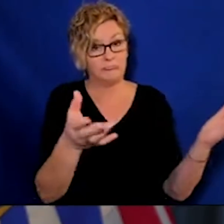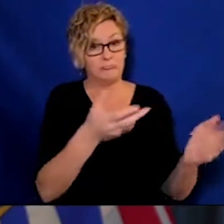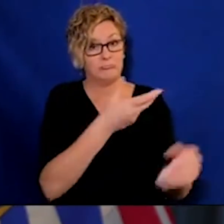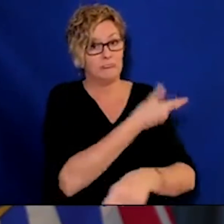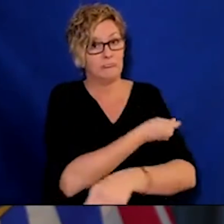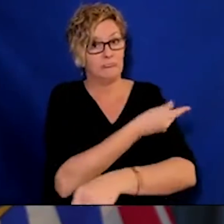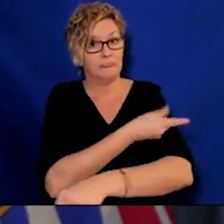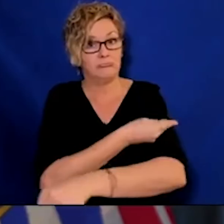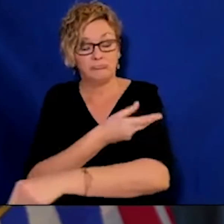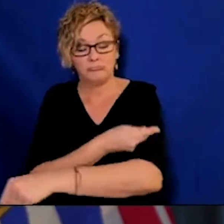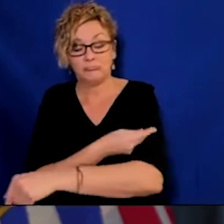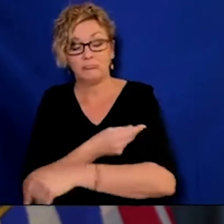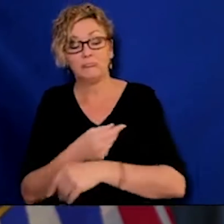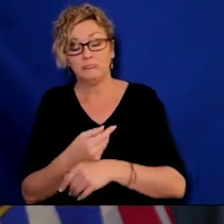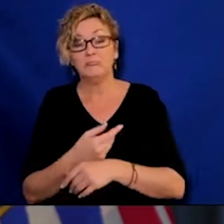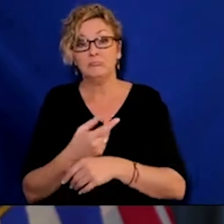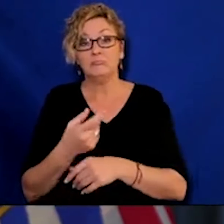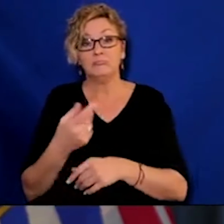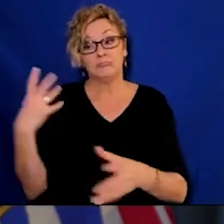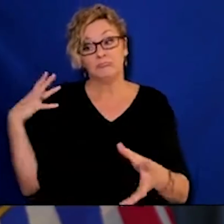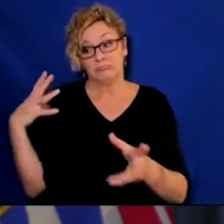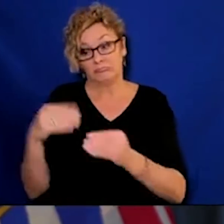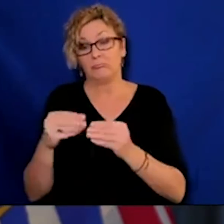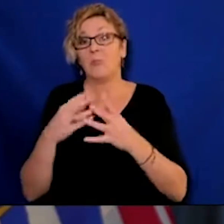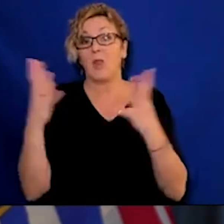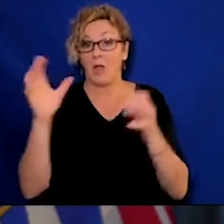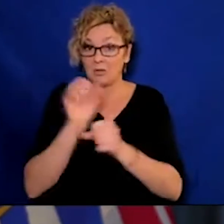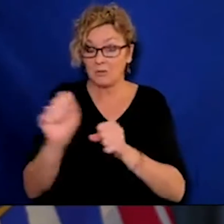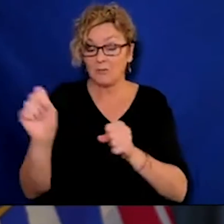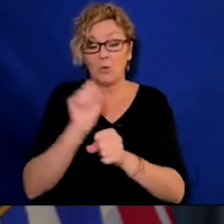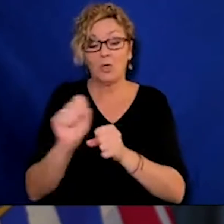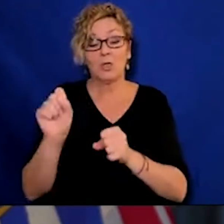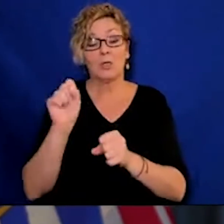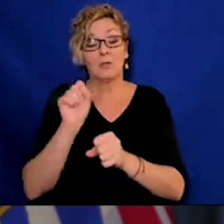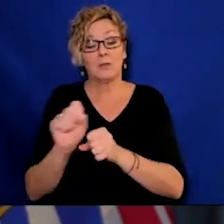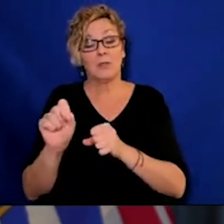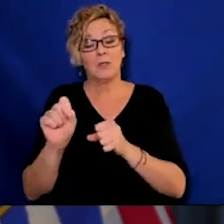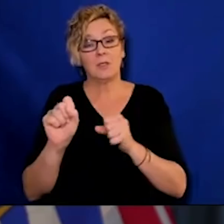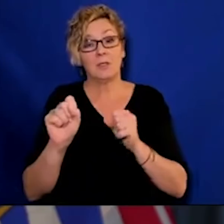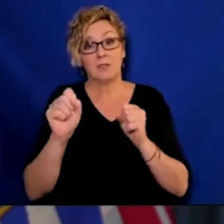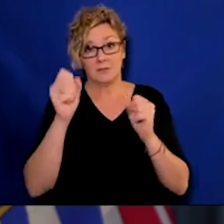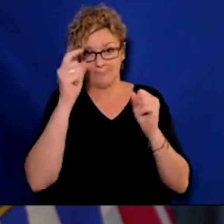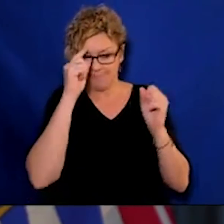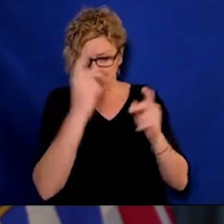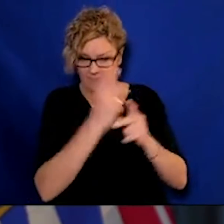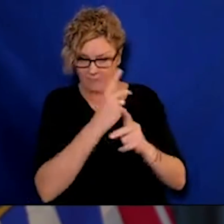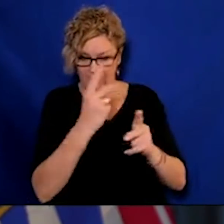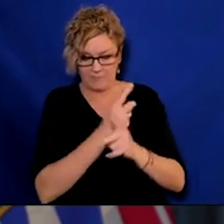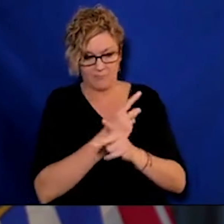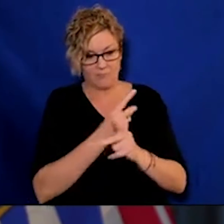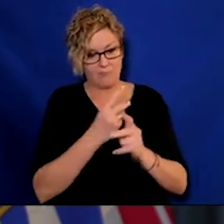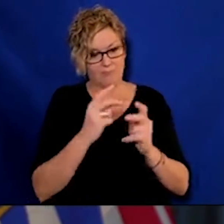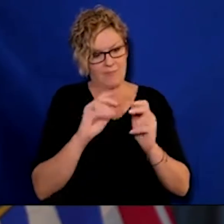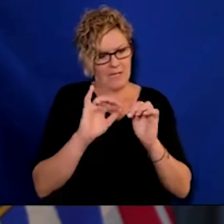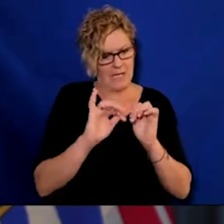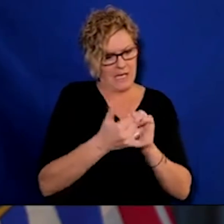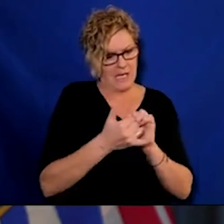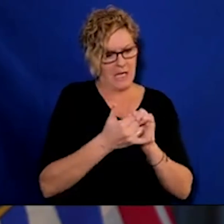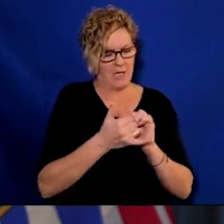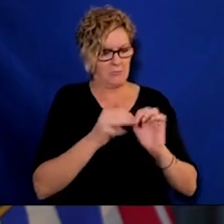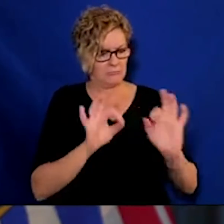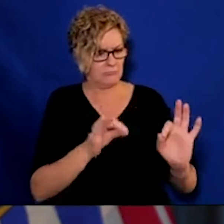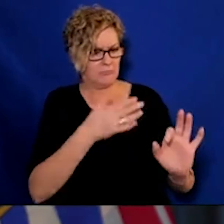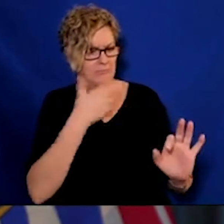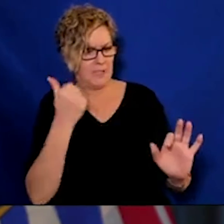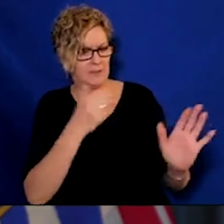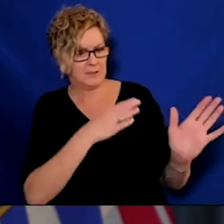the last year, based on an ethical framework that we have together as part of our national pandemic planning